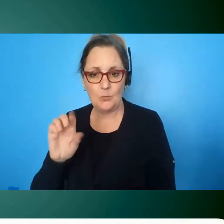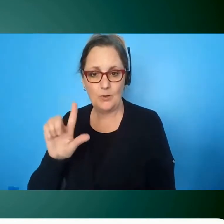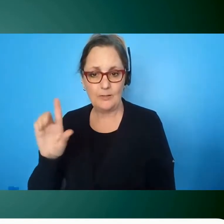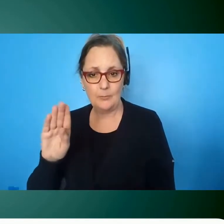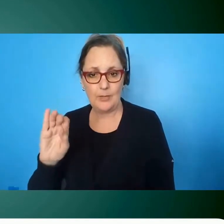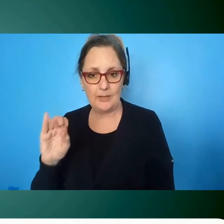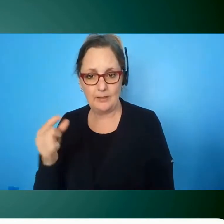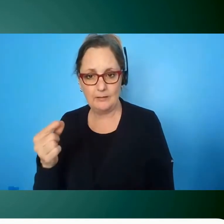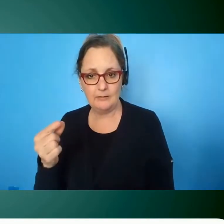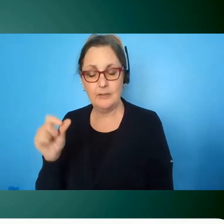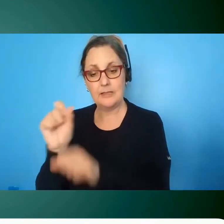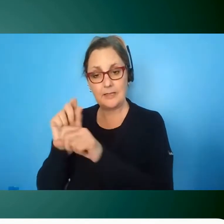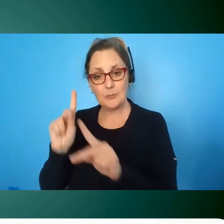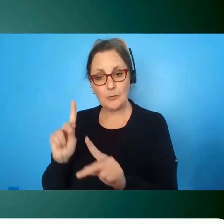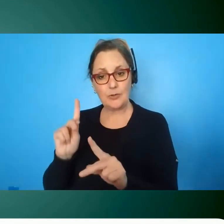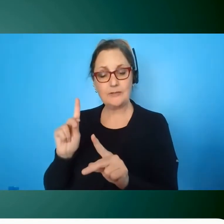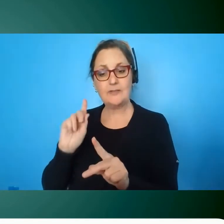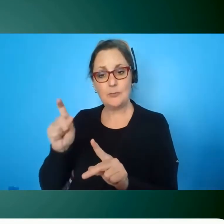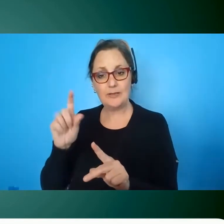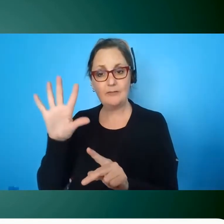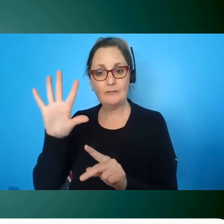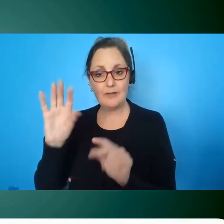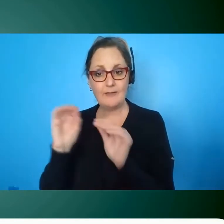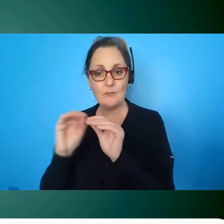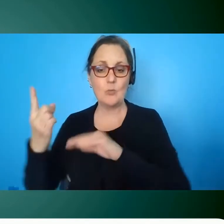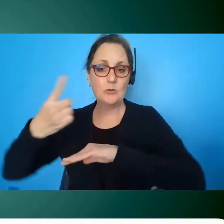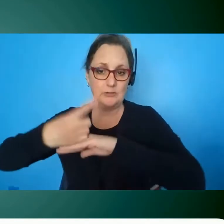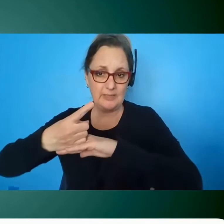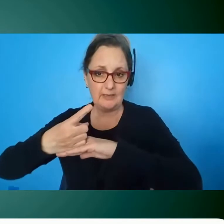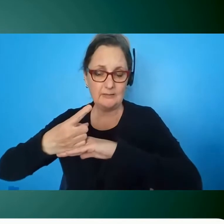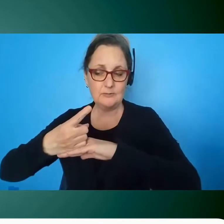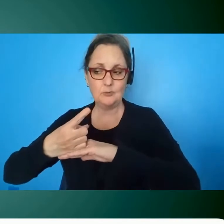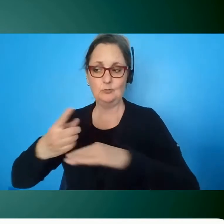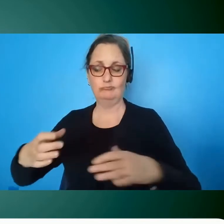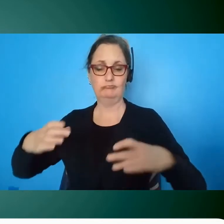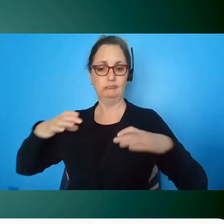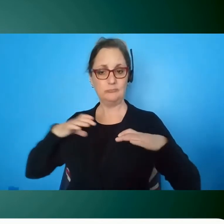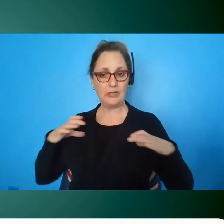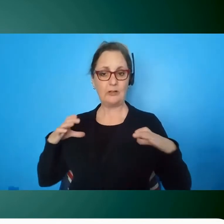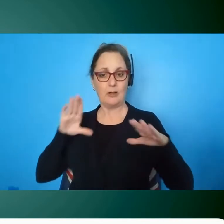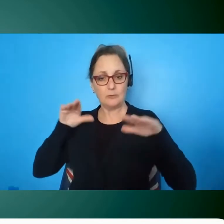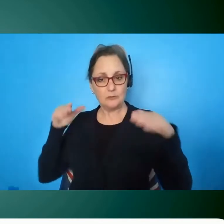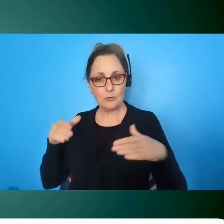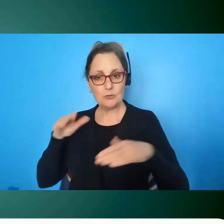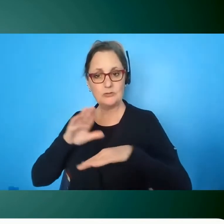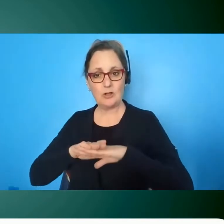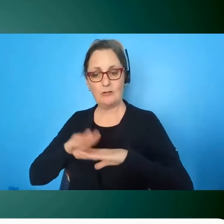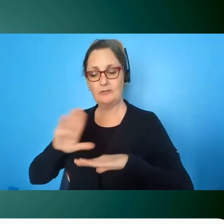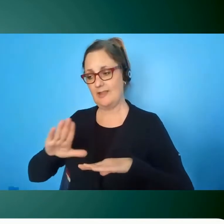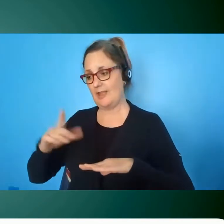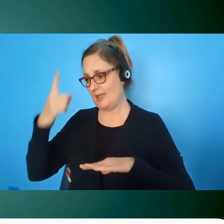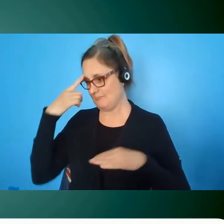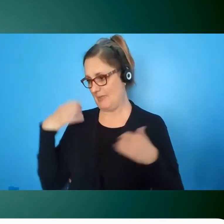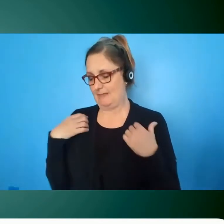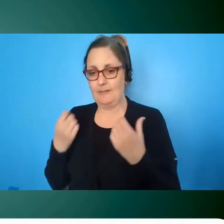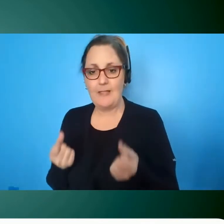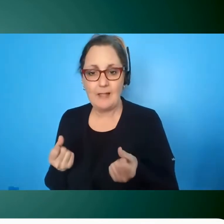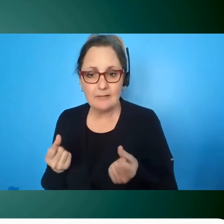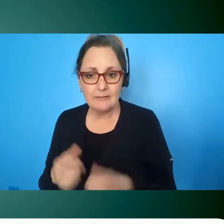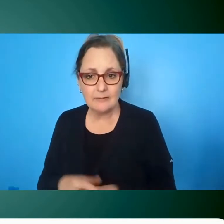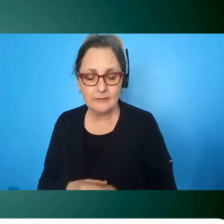-being to take as and when they want but also to make sure that resources are clearly plainly and bluntly